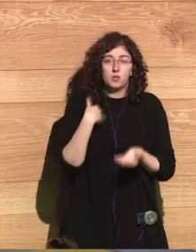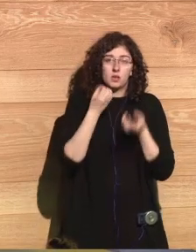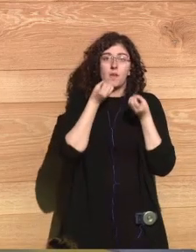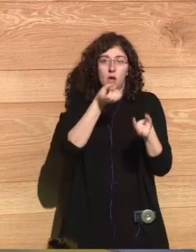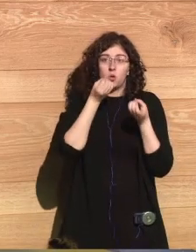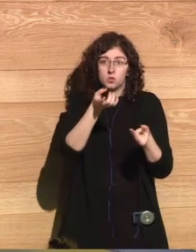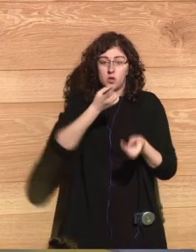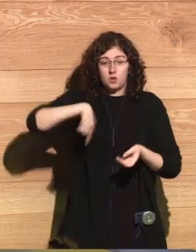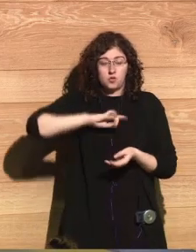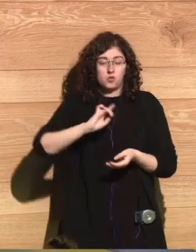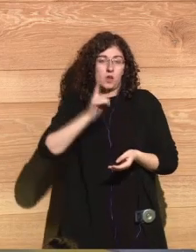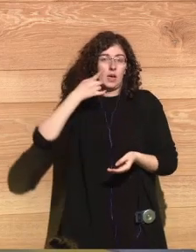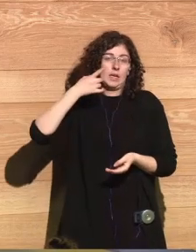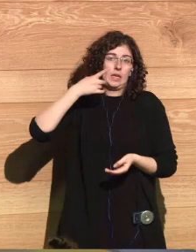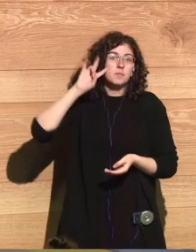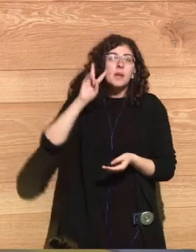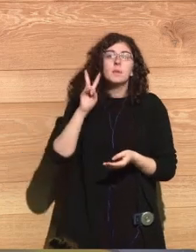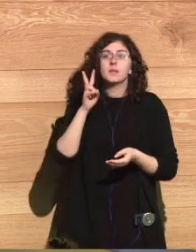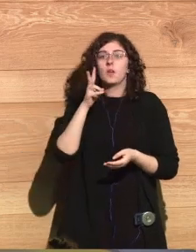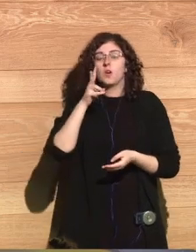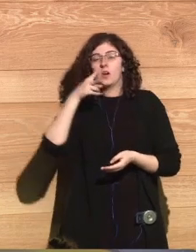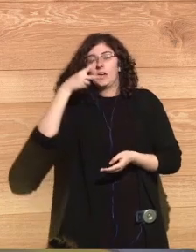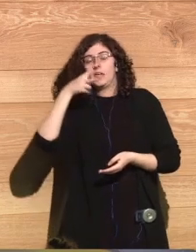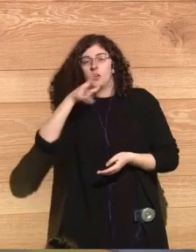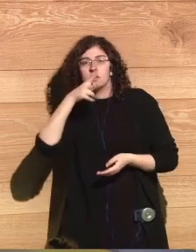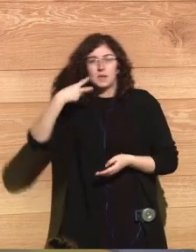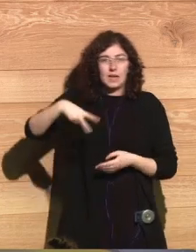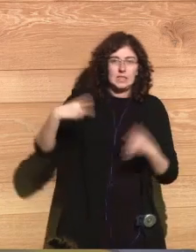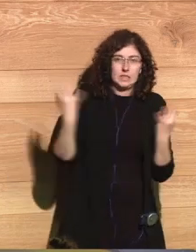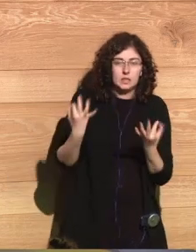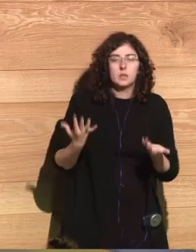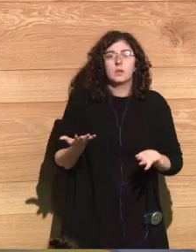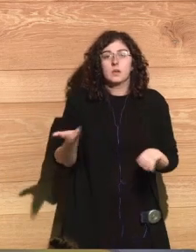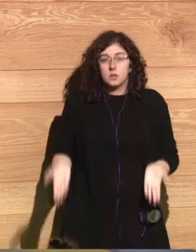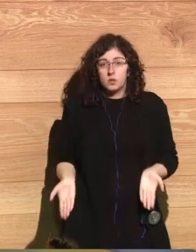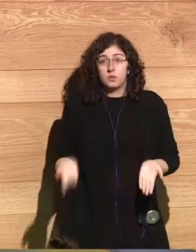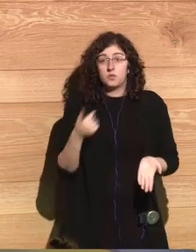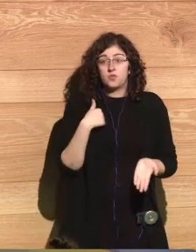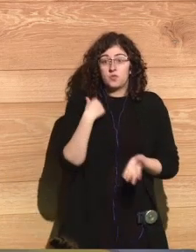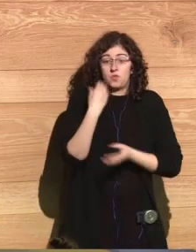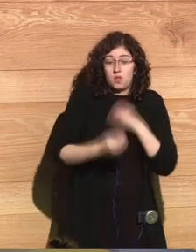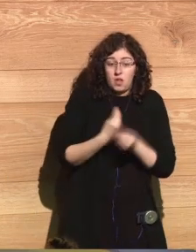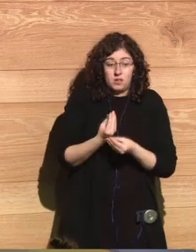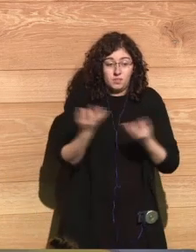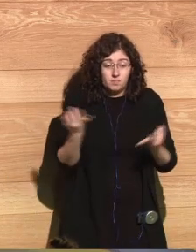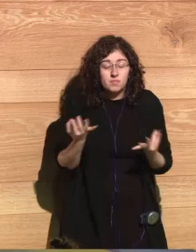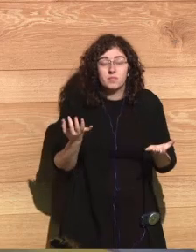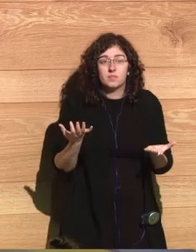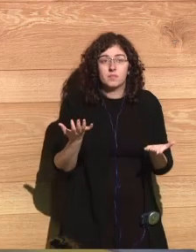What do I do? Do I pretend and put that zipper over my mouth